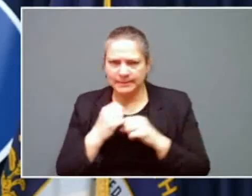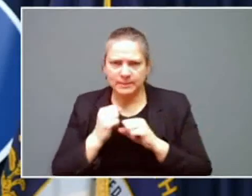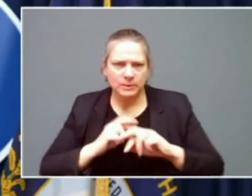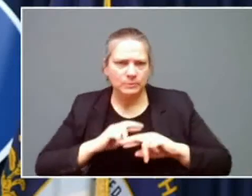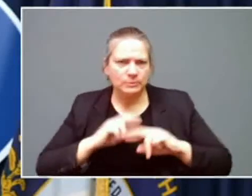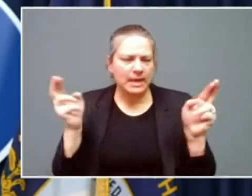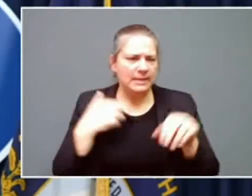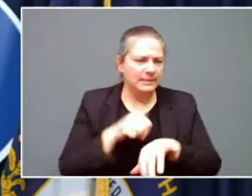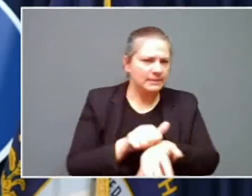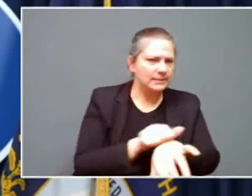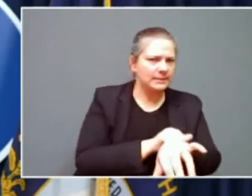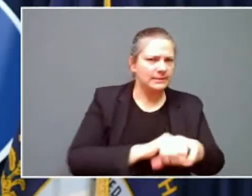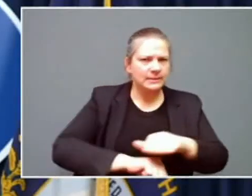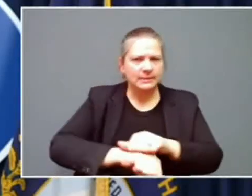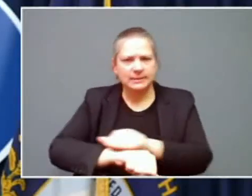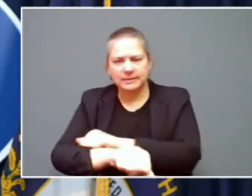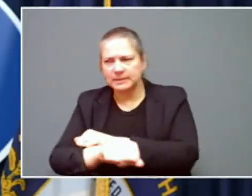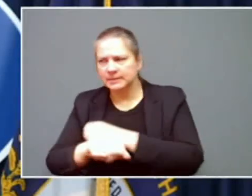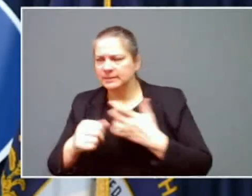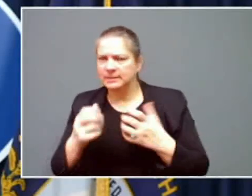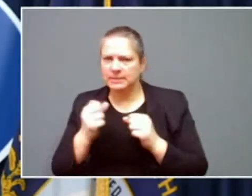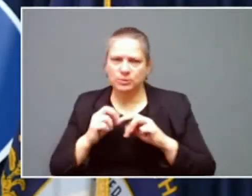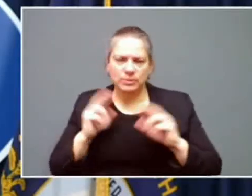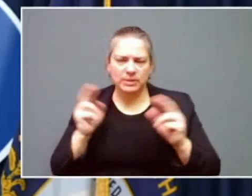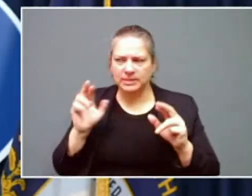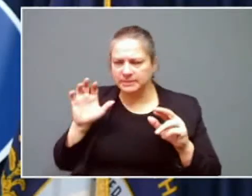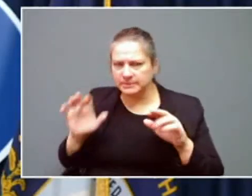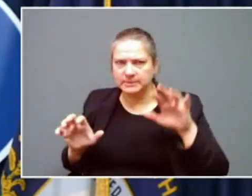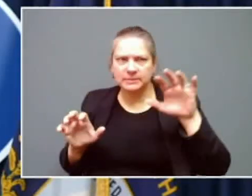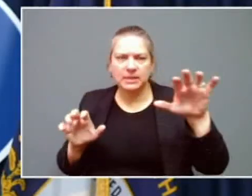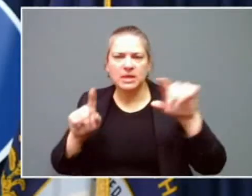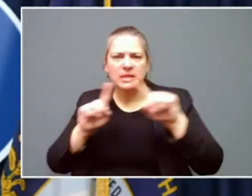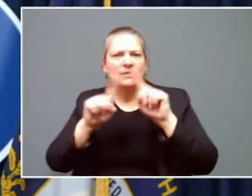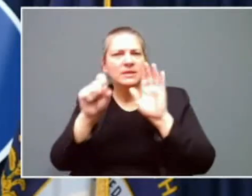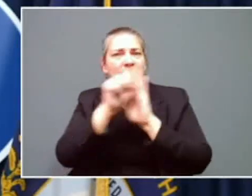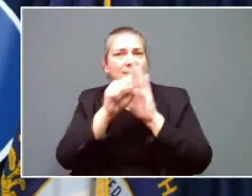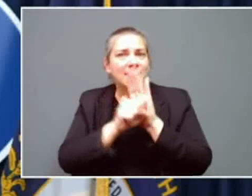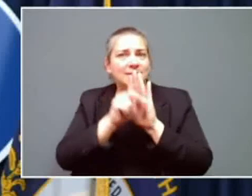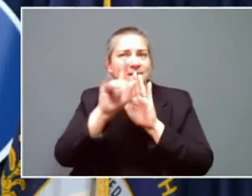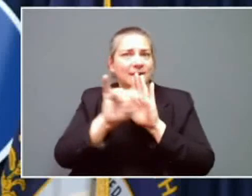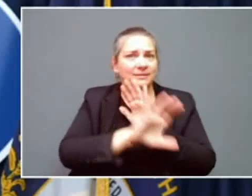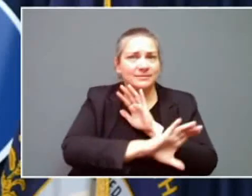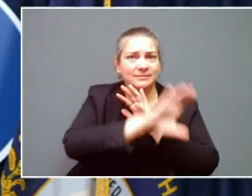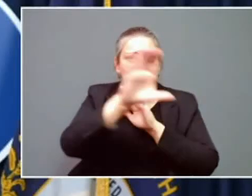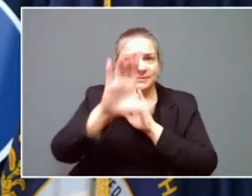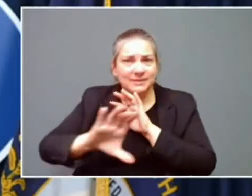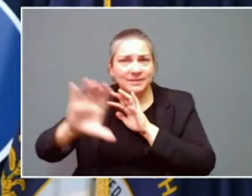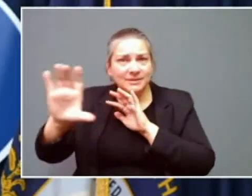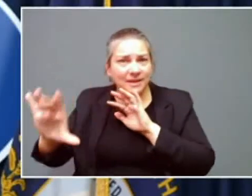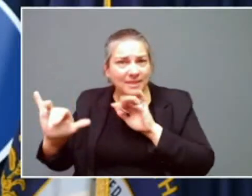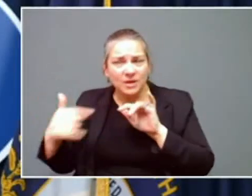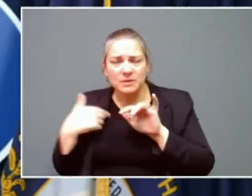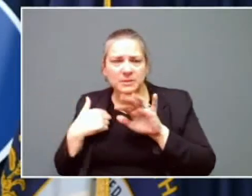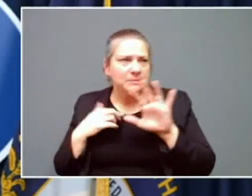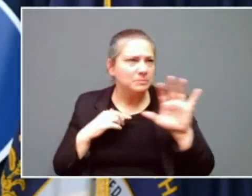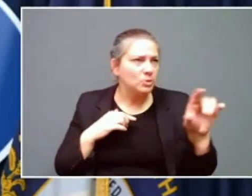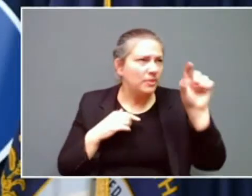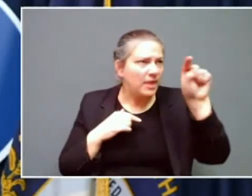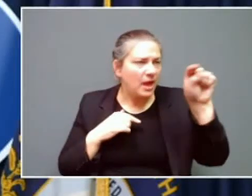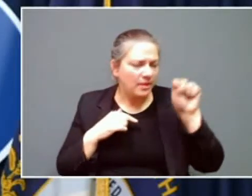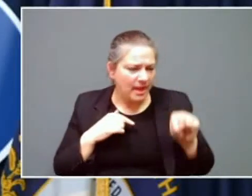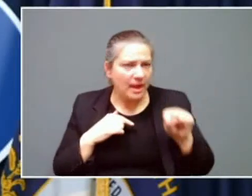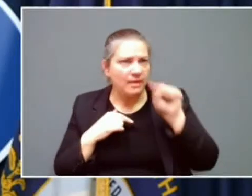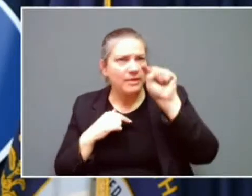soldiers to gather them to some responsive hubs that will enable us to have a more